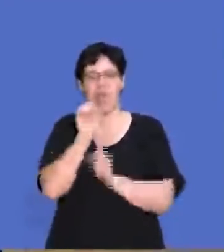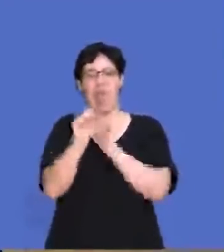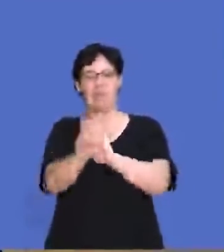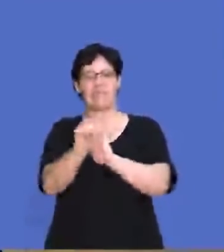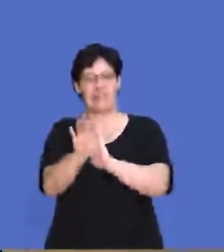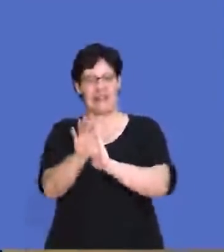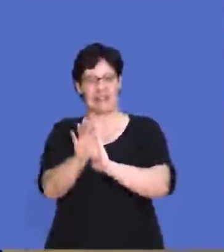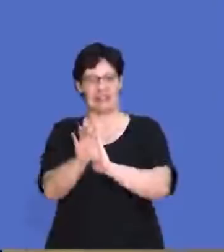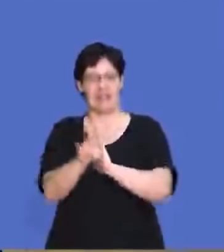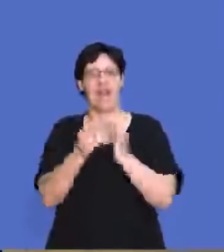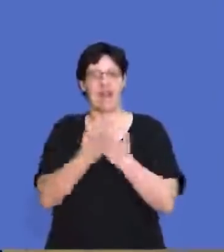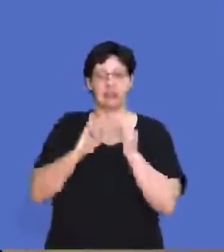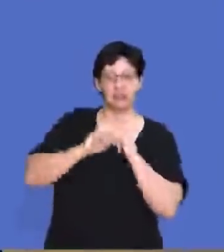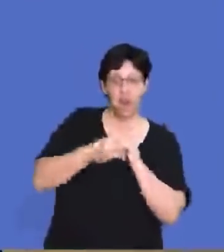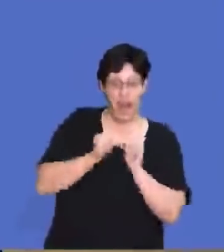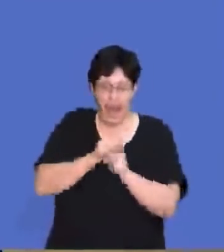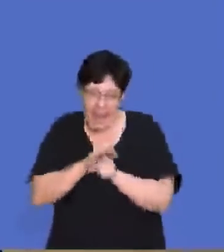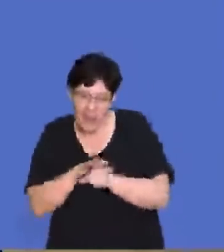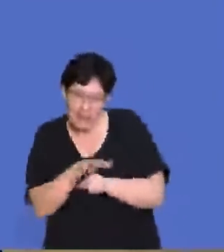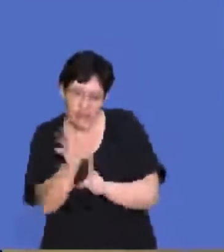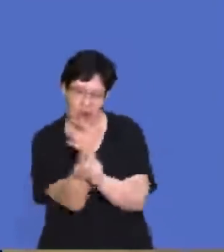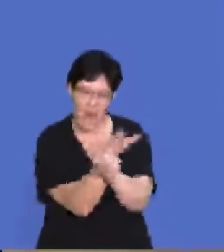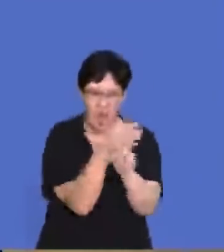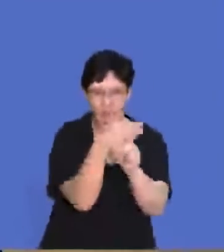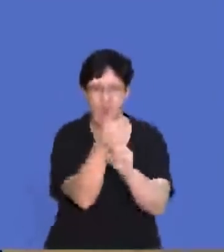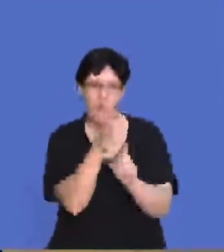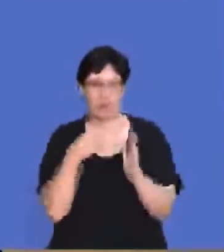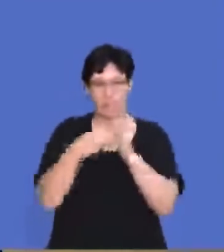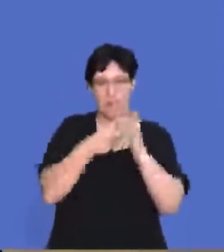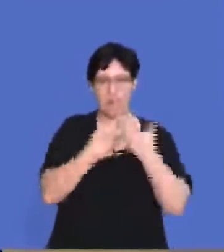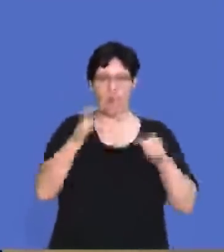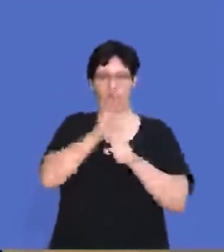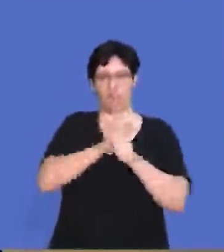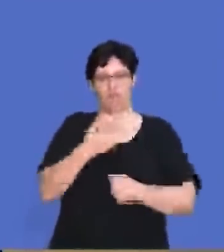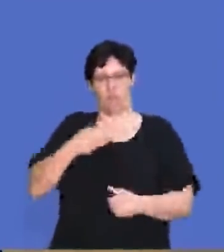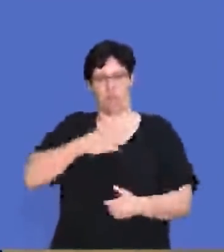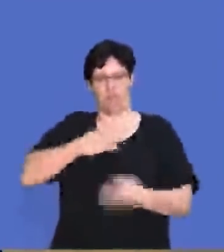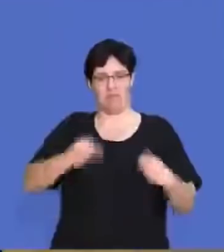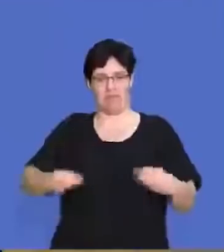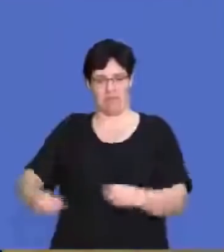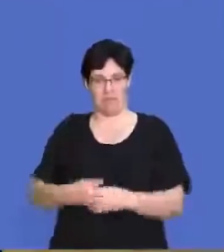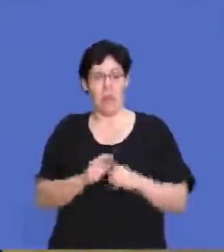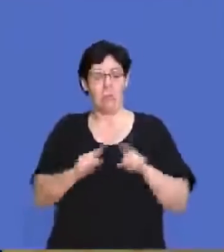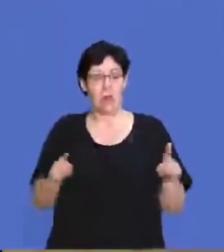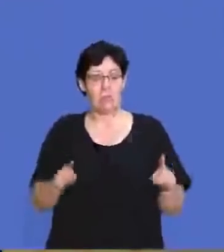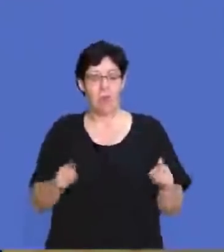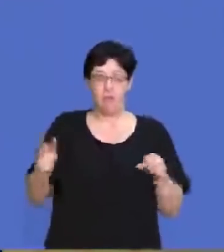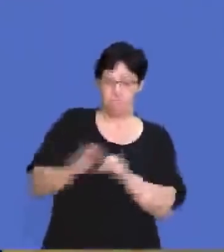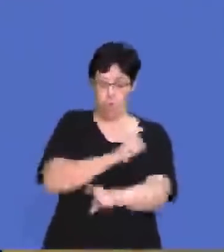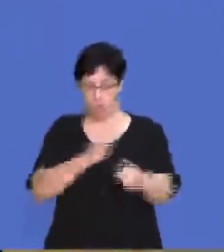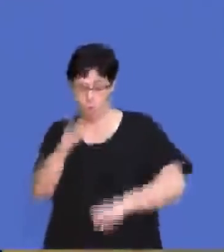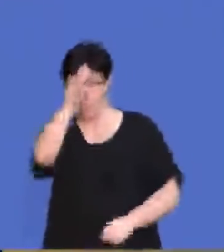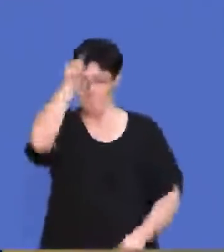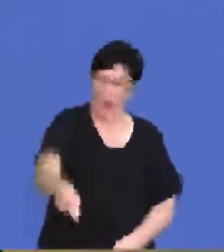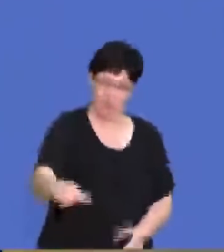advertise and try and influence you to buy more of their products. However, they have not got